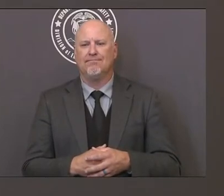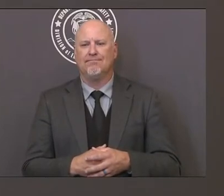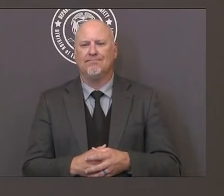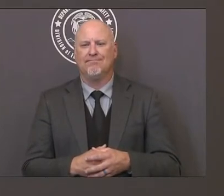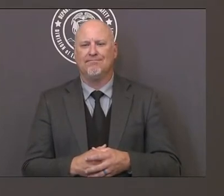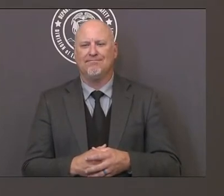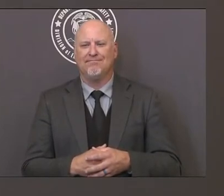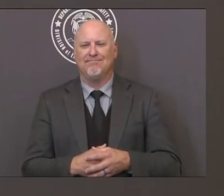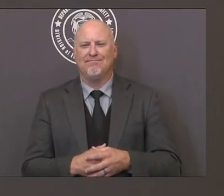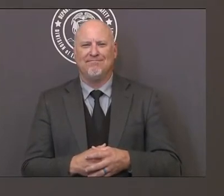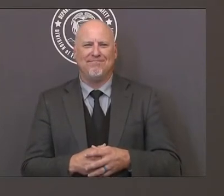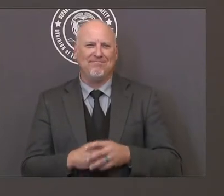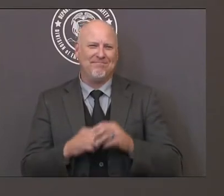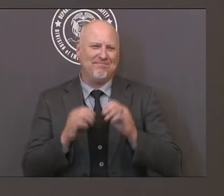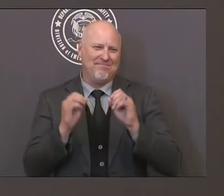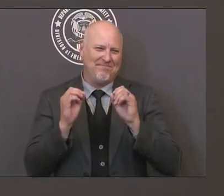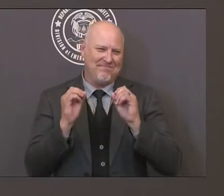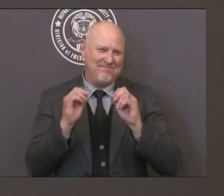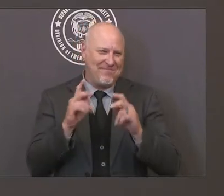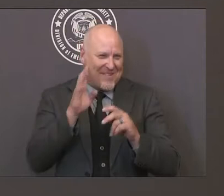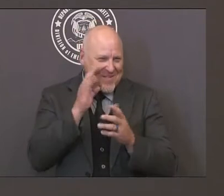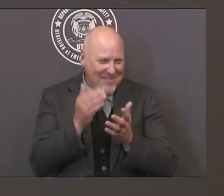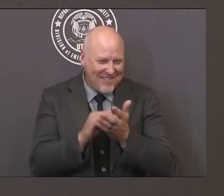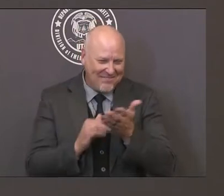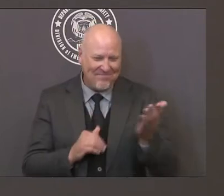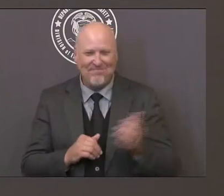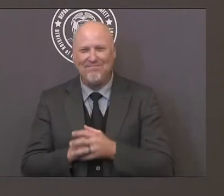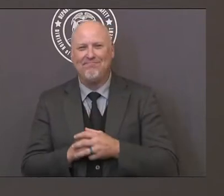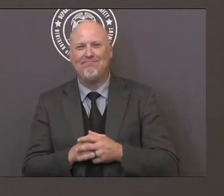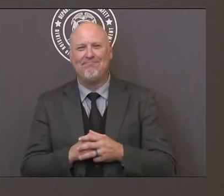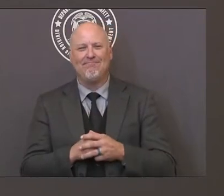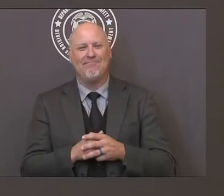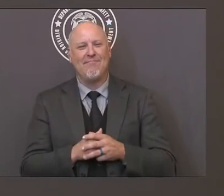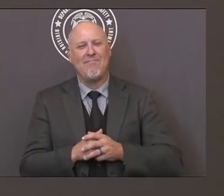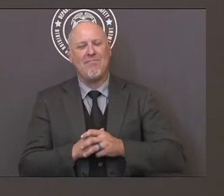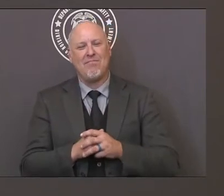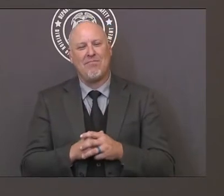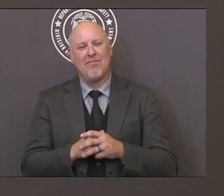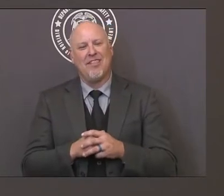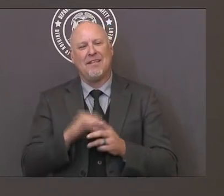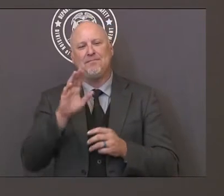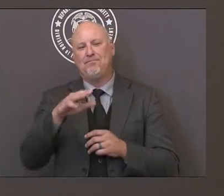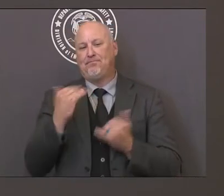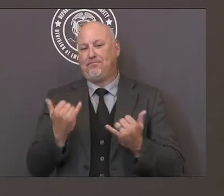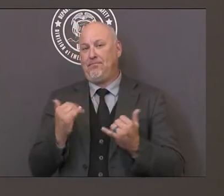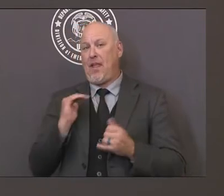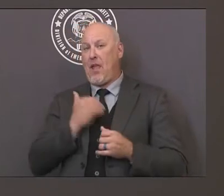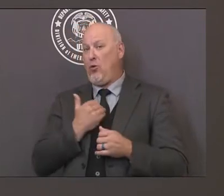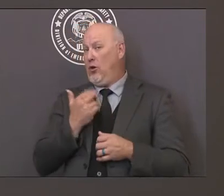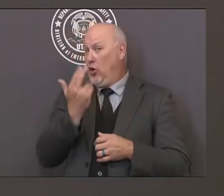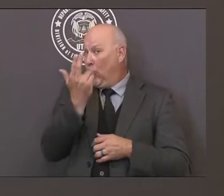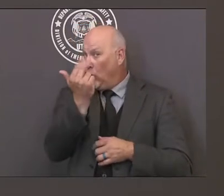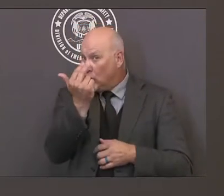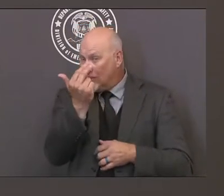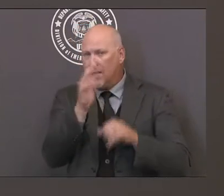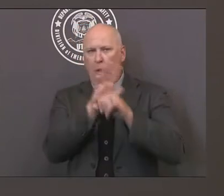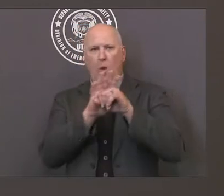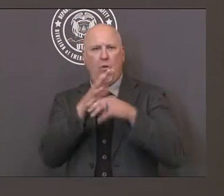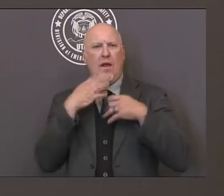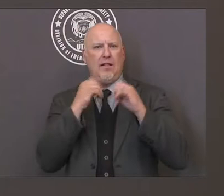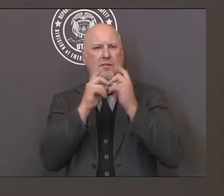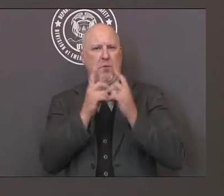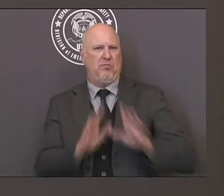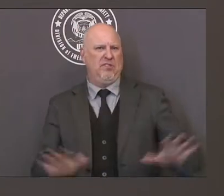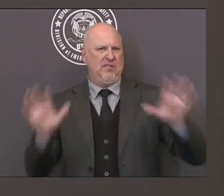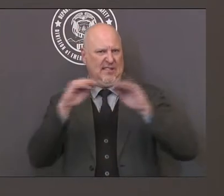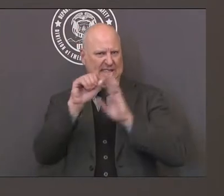okay hello again so the local our 13 local health departments the Utah Department of Health in collaboration